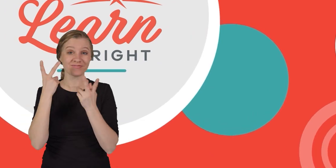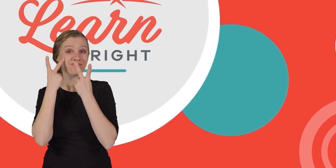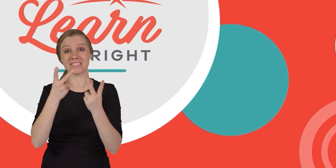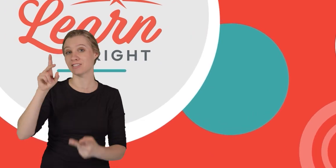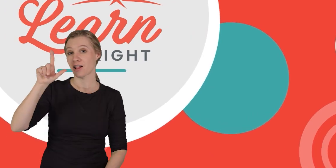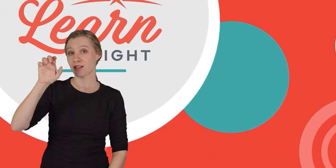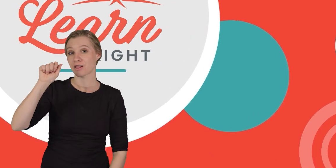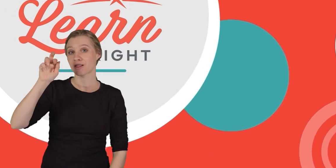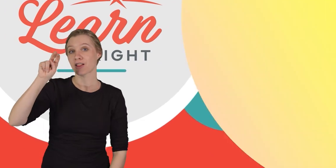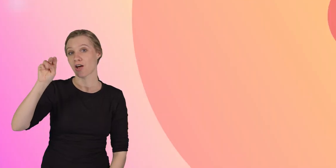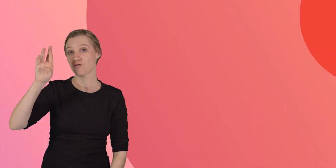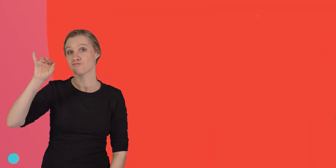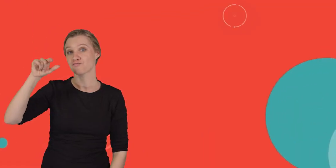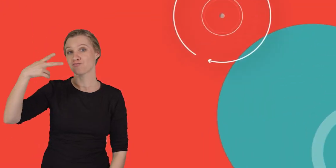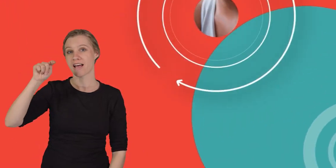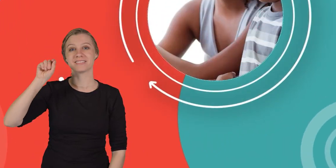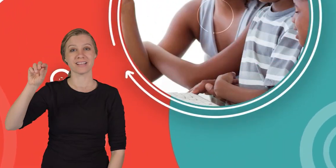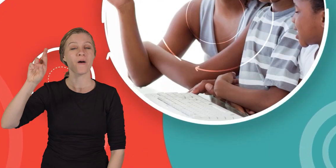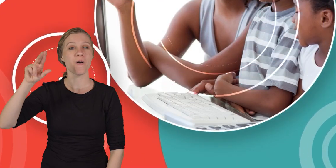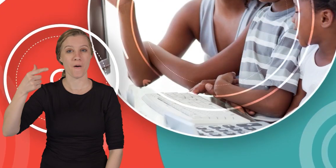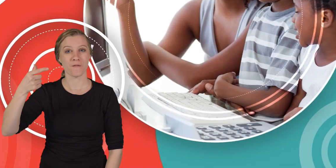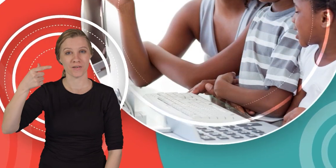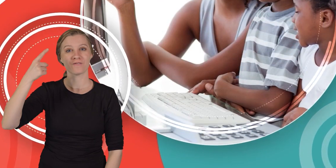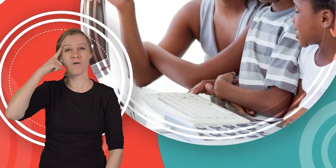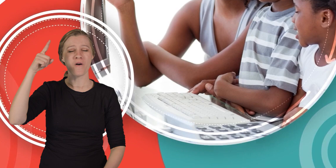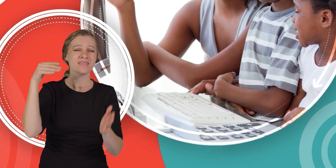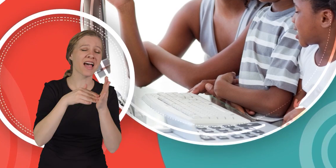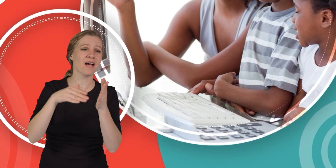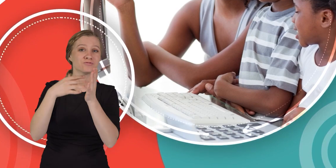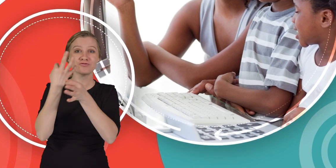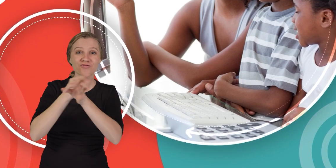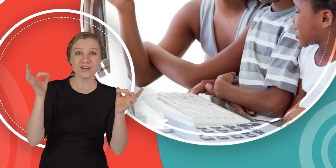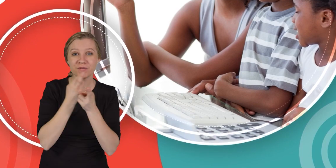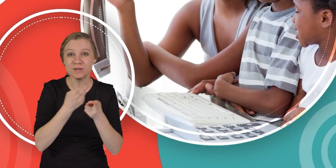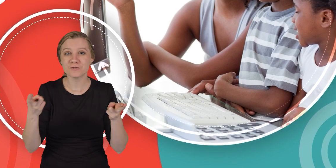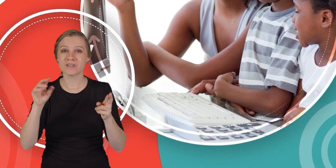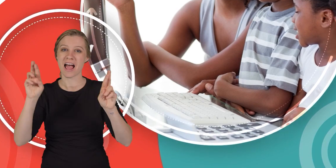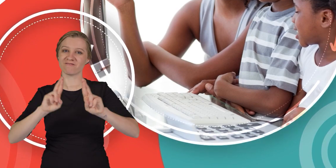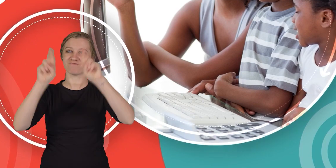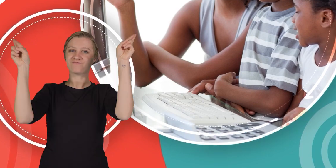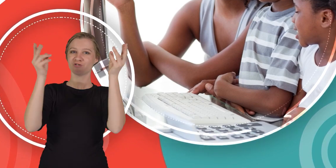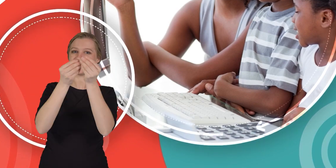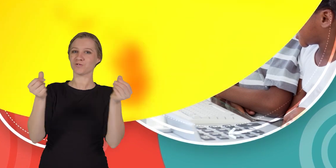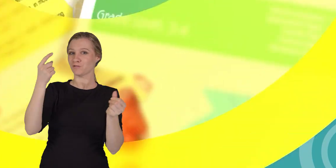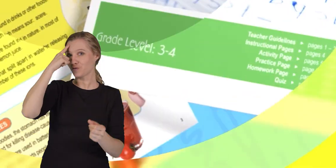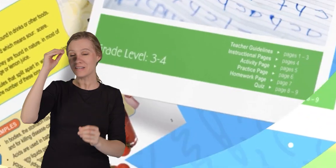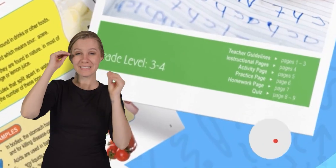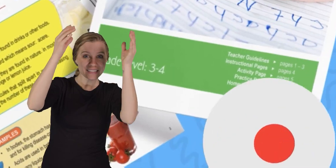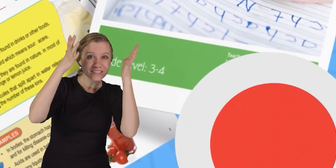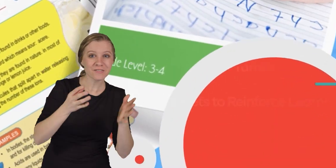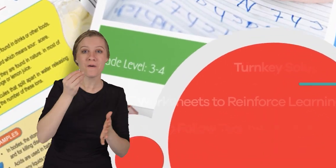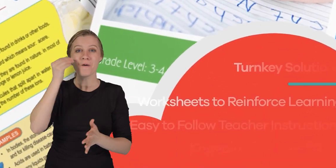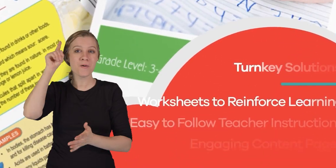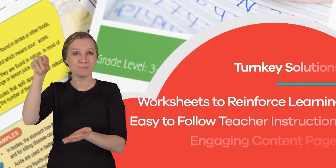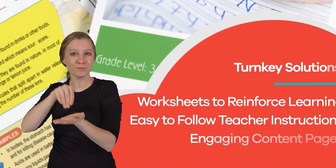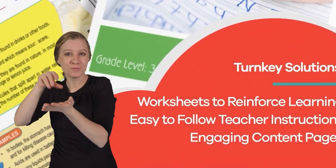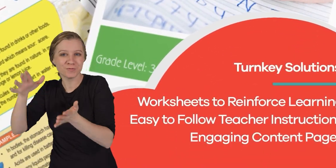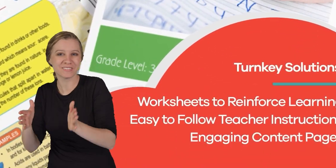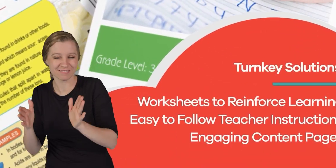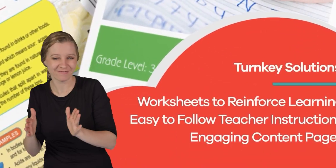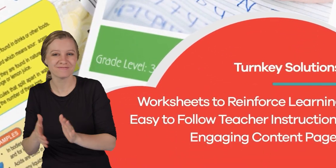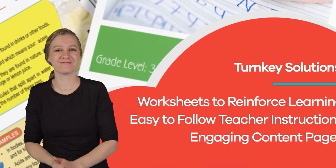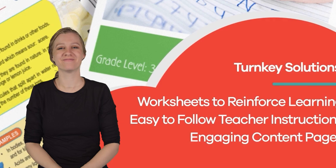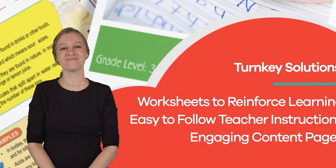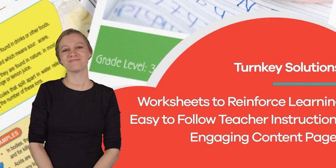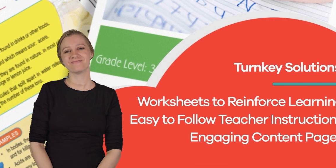us. Visit us at learnbright.org for thousands of free resources and turnkey solutions